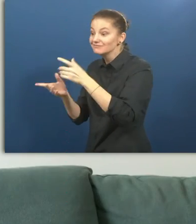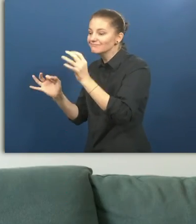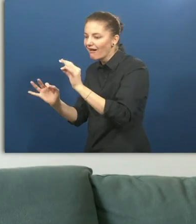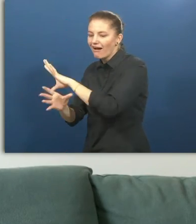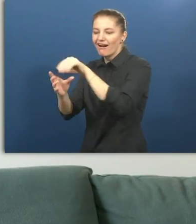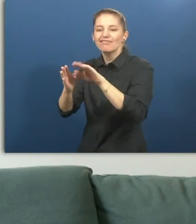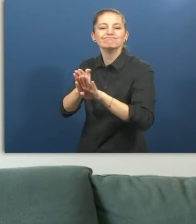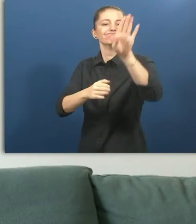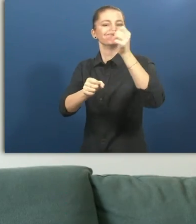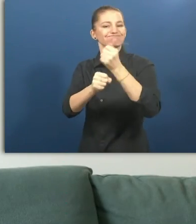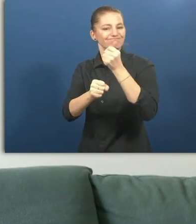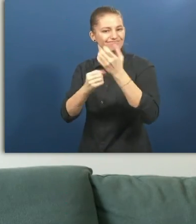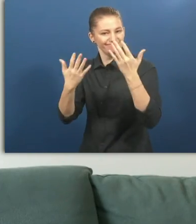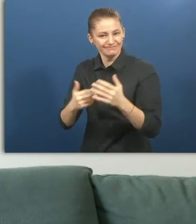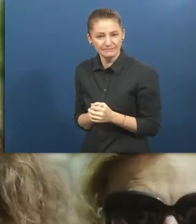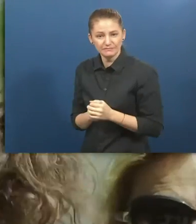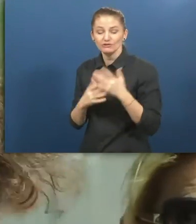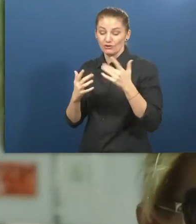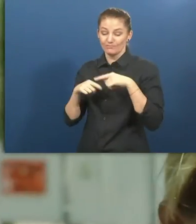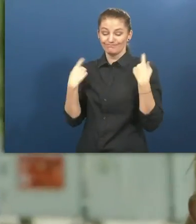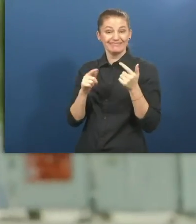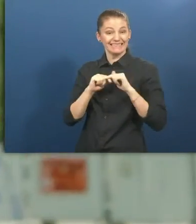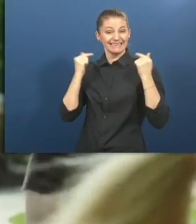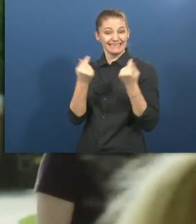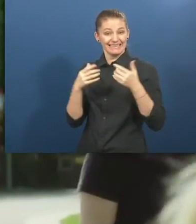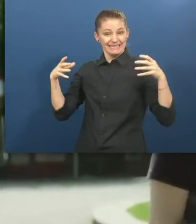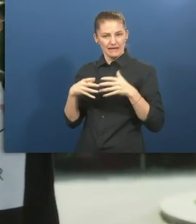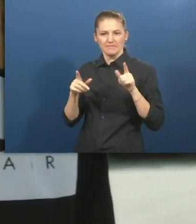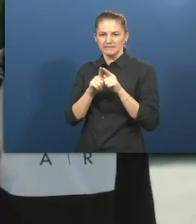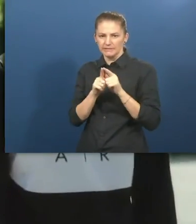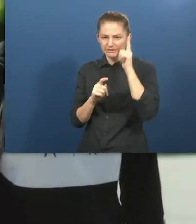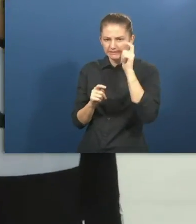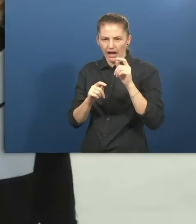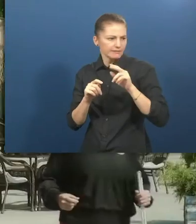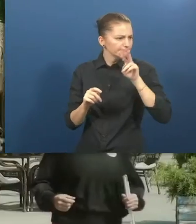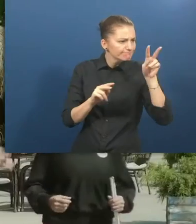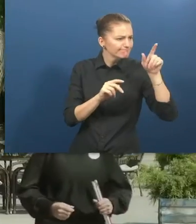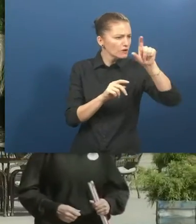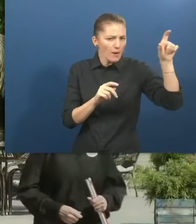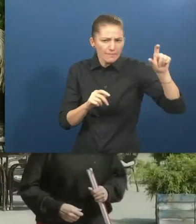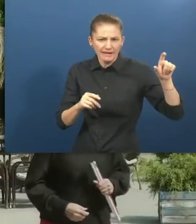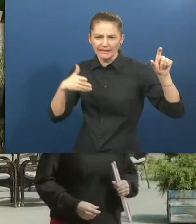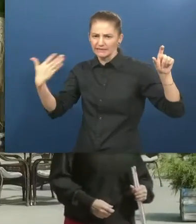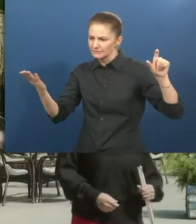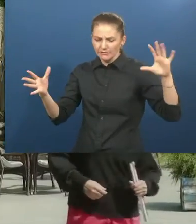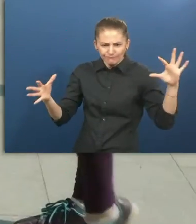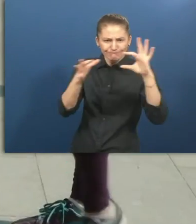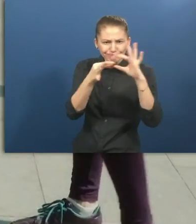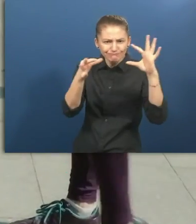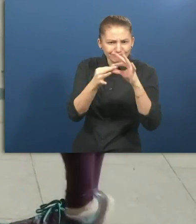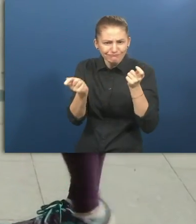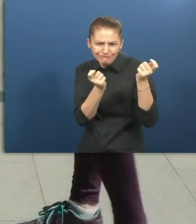supports them to start work by connecting them with employers. Our team has developed an accessible and innovative online